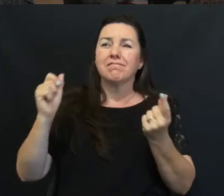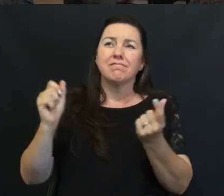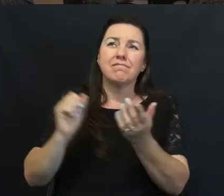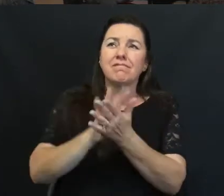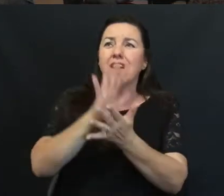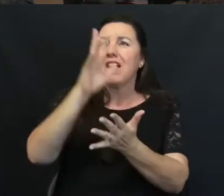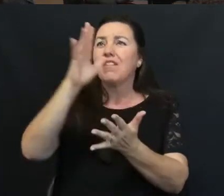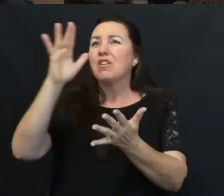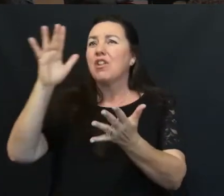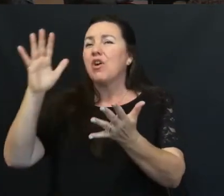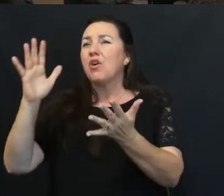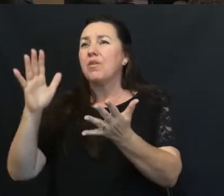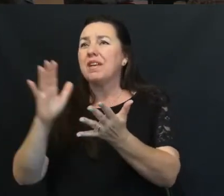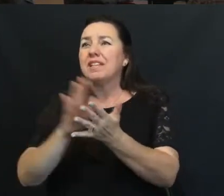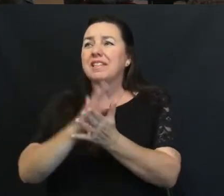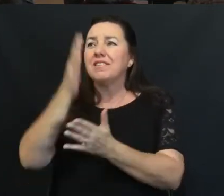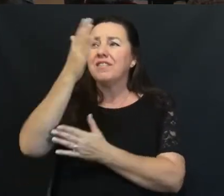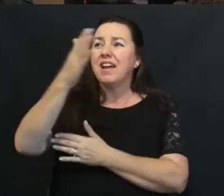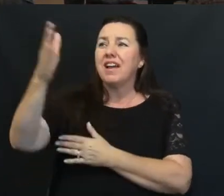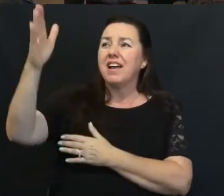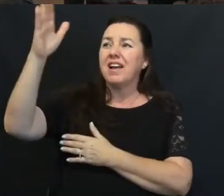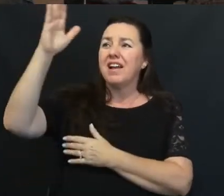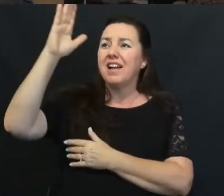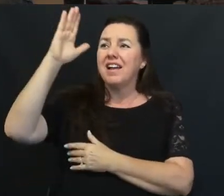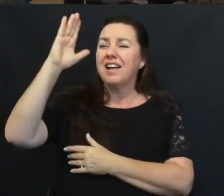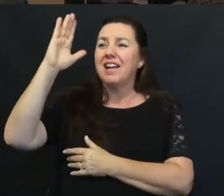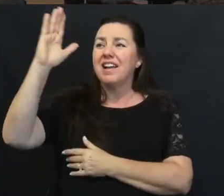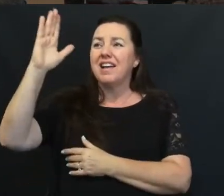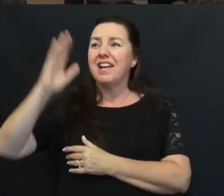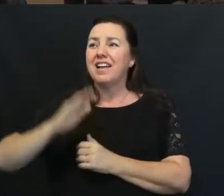of glory divine.